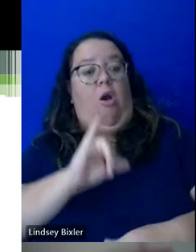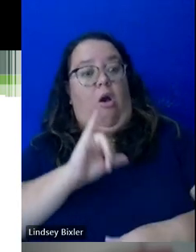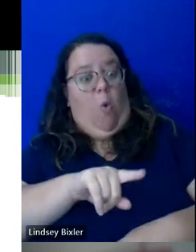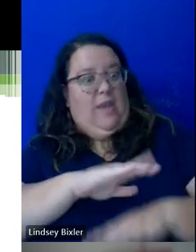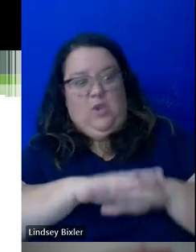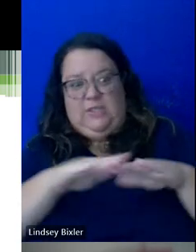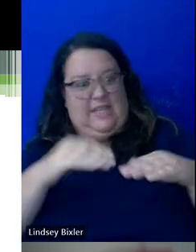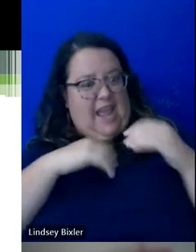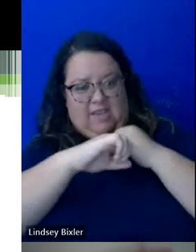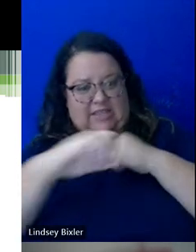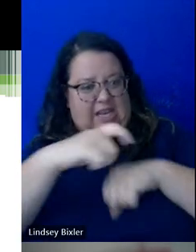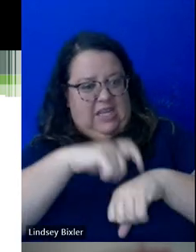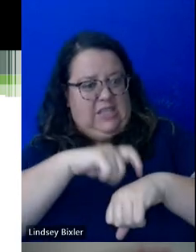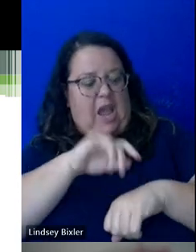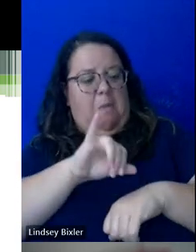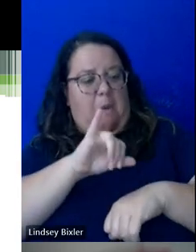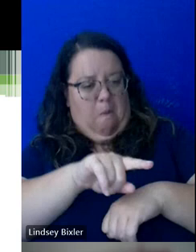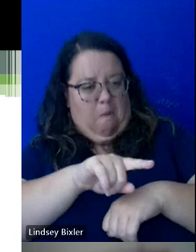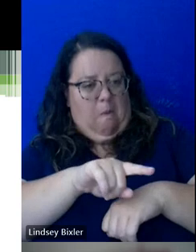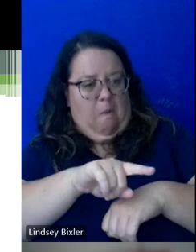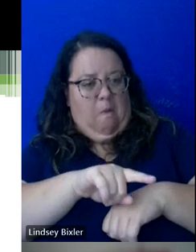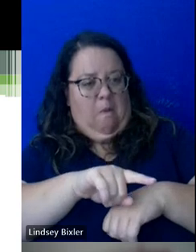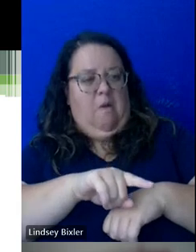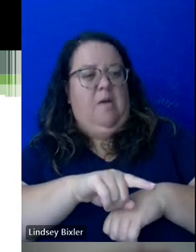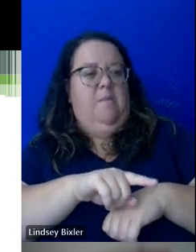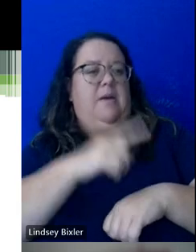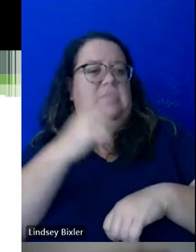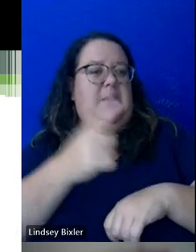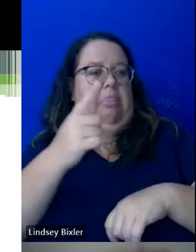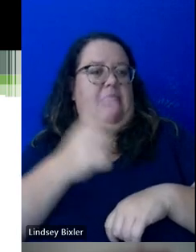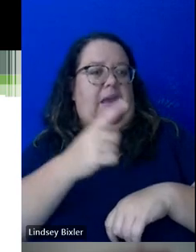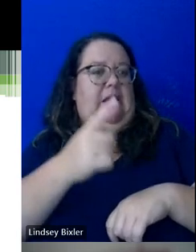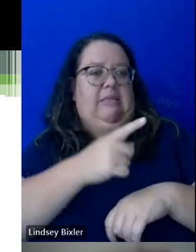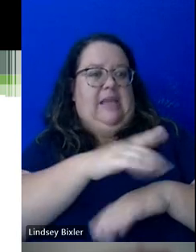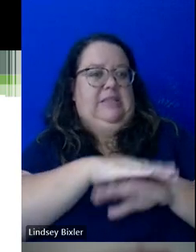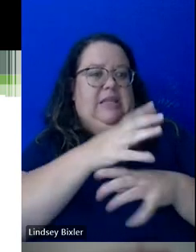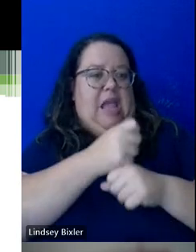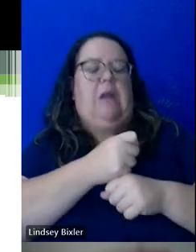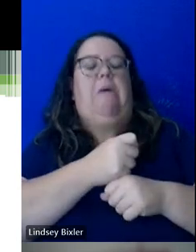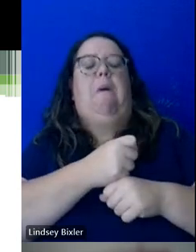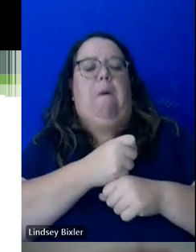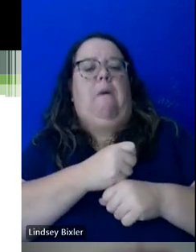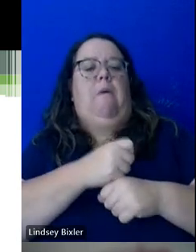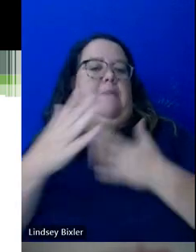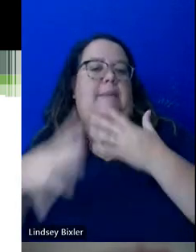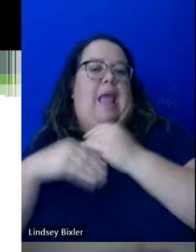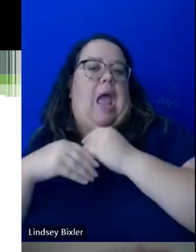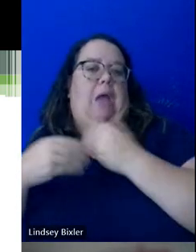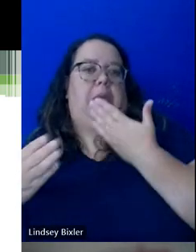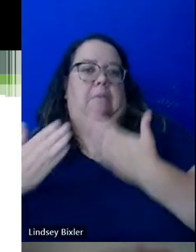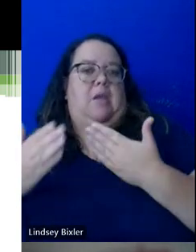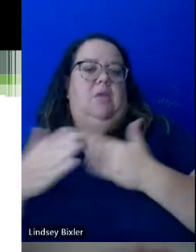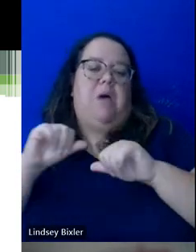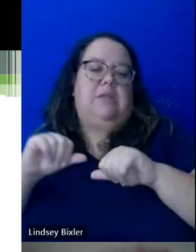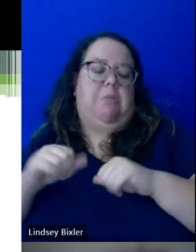there was something else that was mitigated instead that they didn't get it or whatever. So, it is very possible,